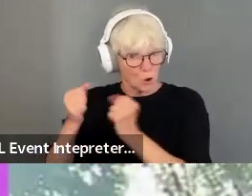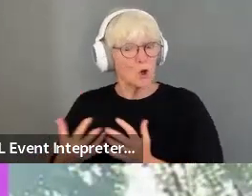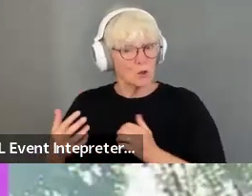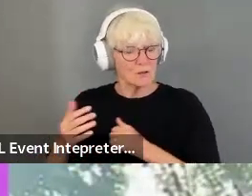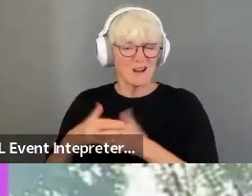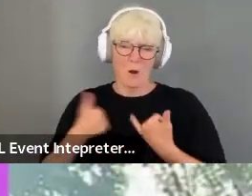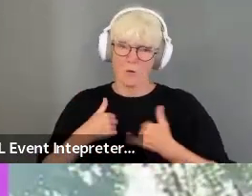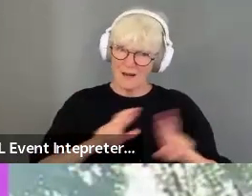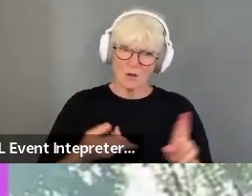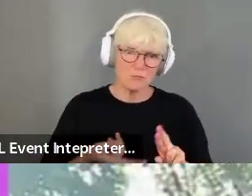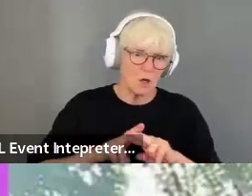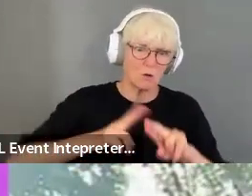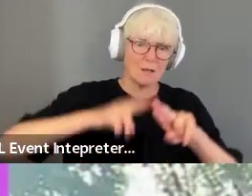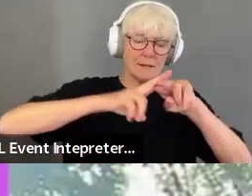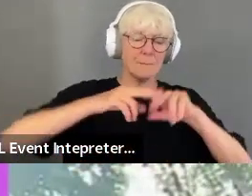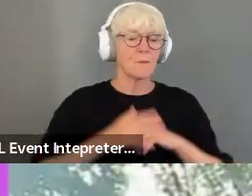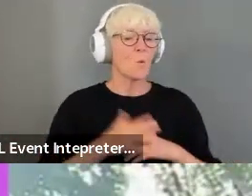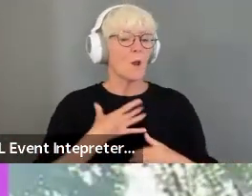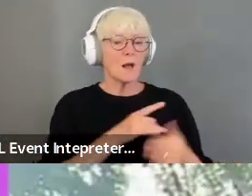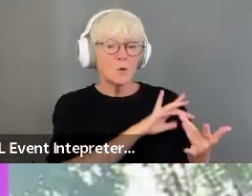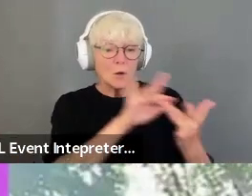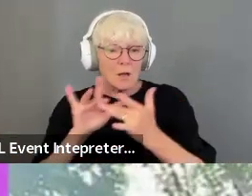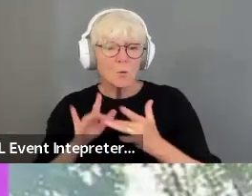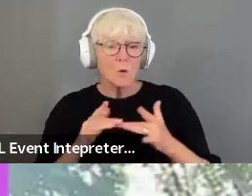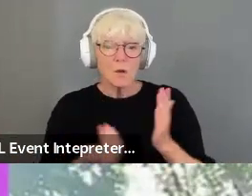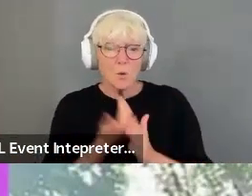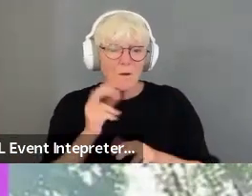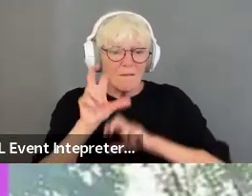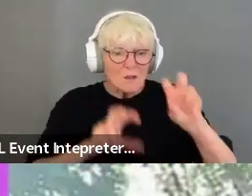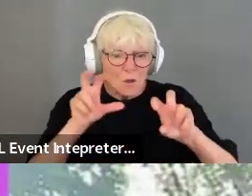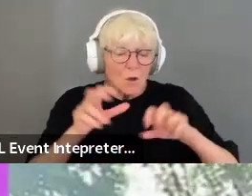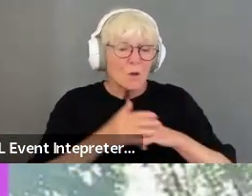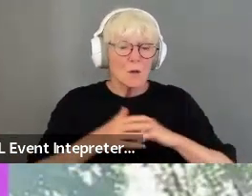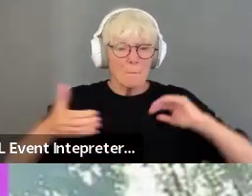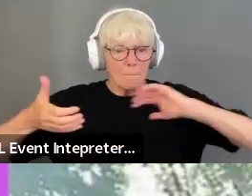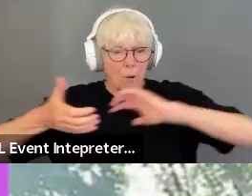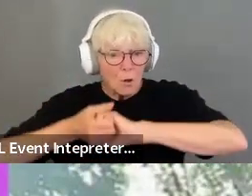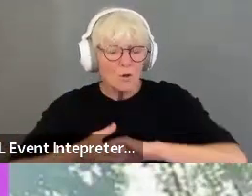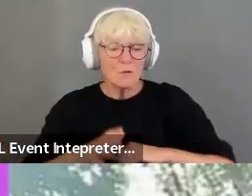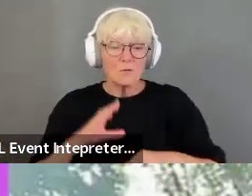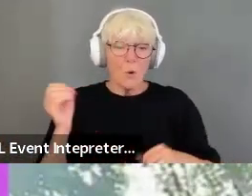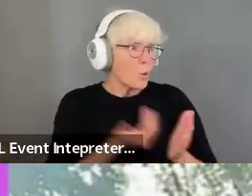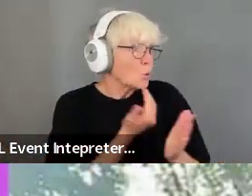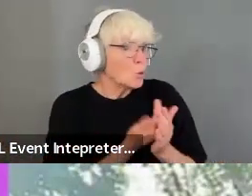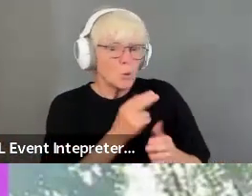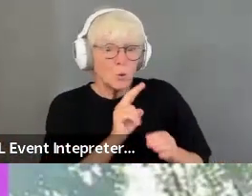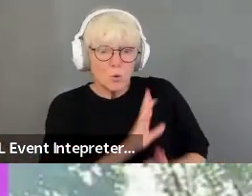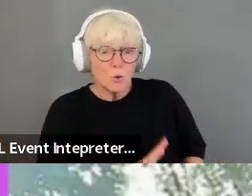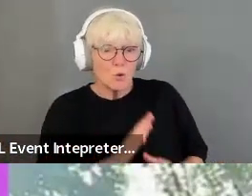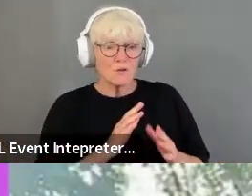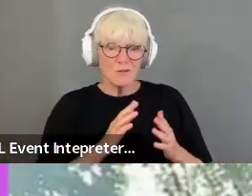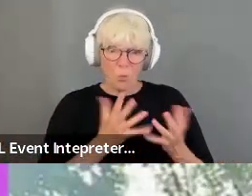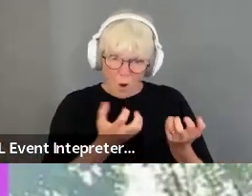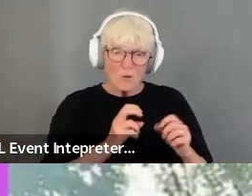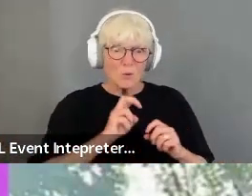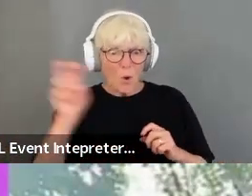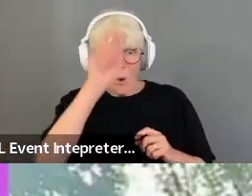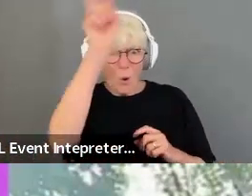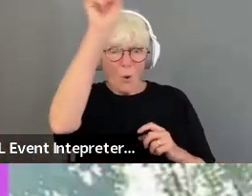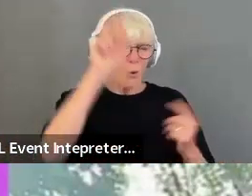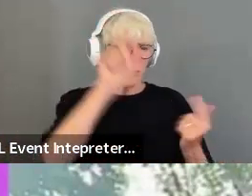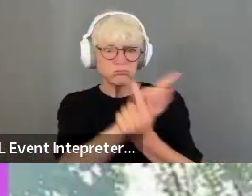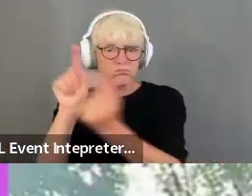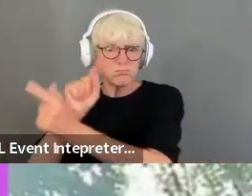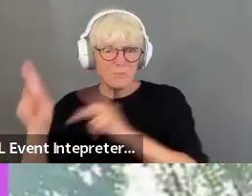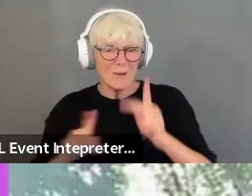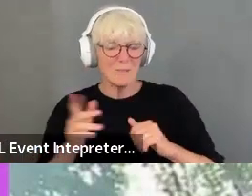up. We would love to connect with any future investors, corporate partners, or new users who have places to go and people to see. A world